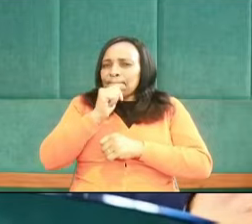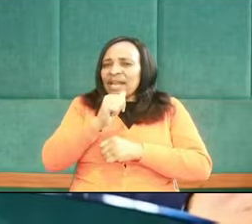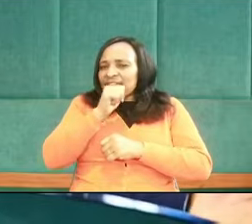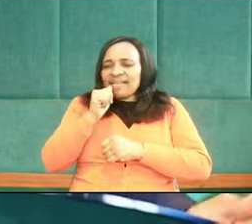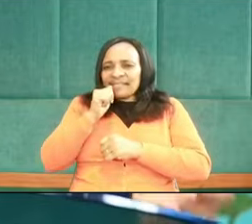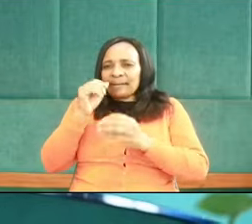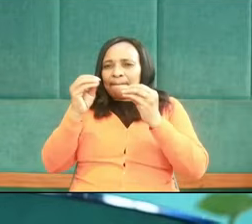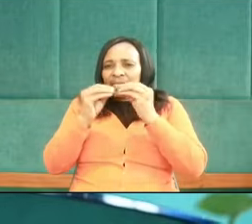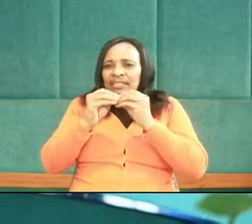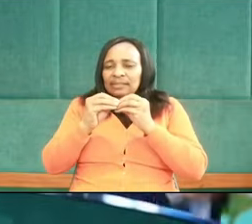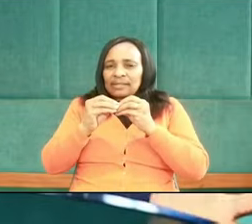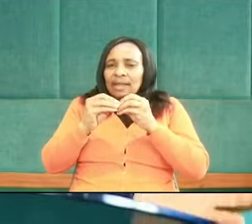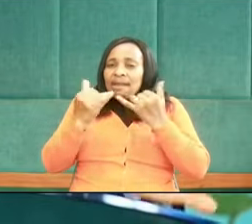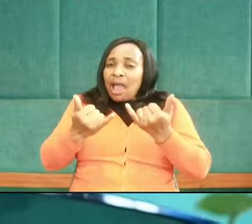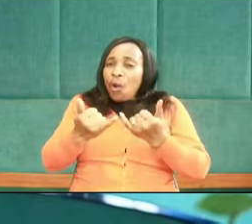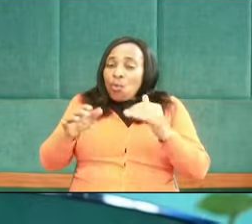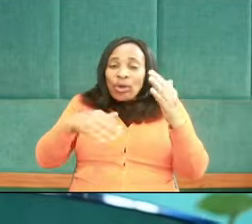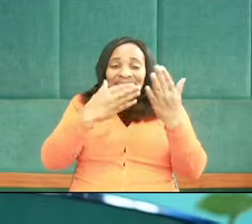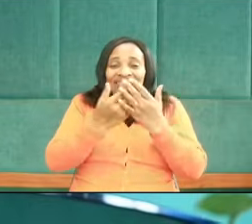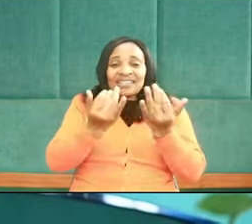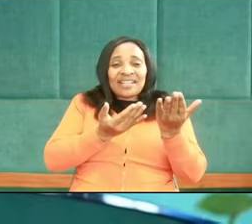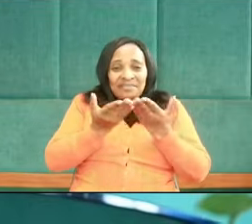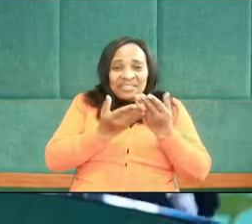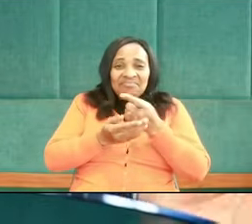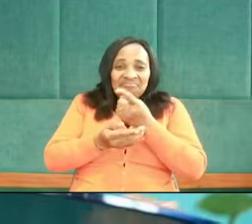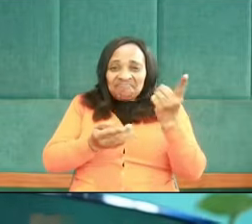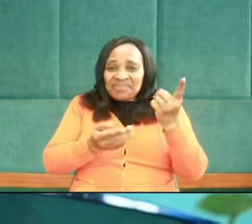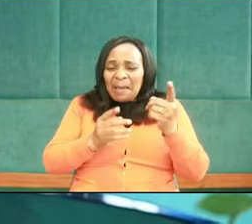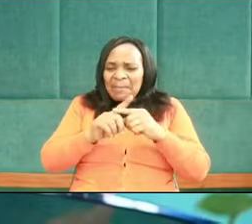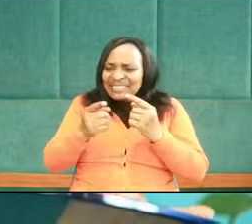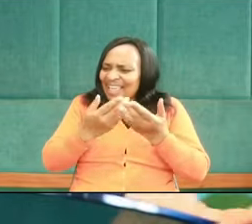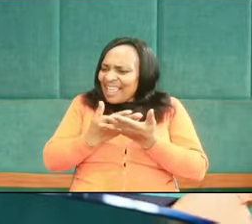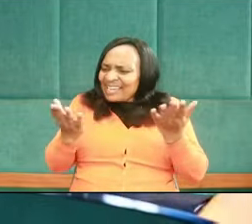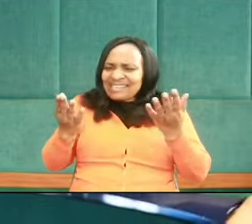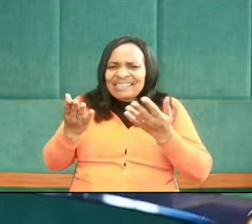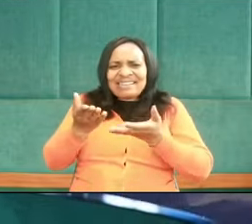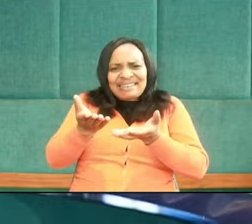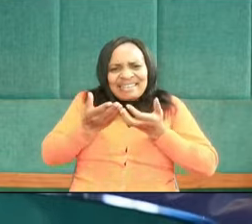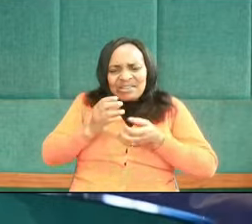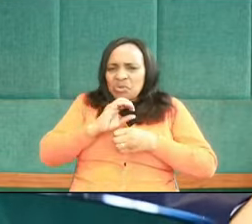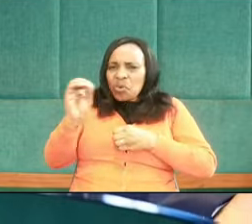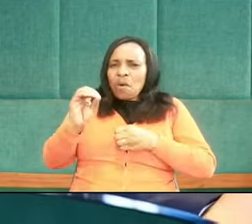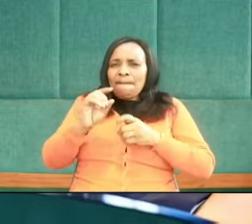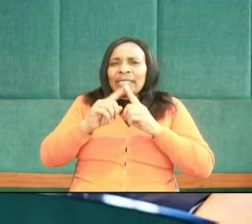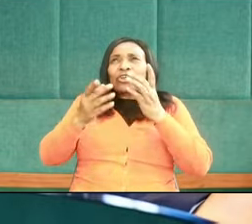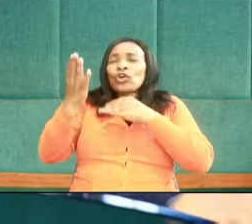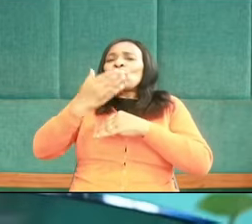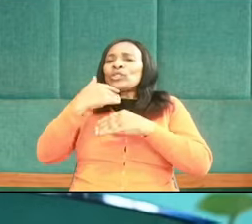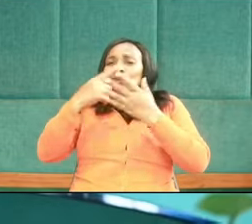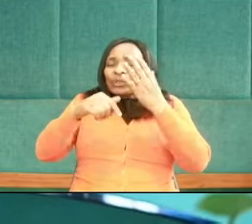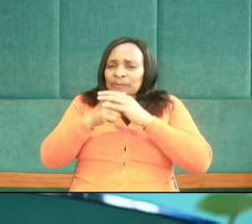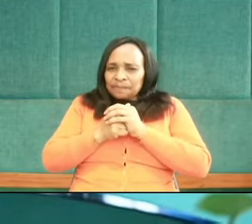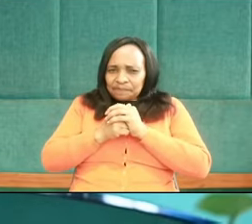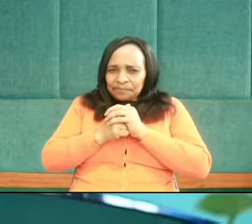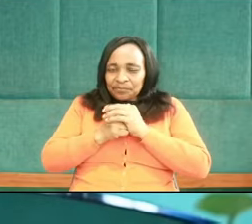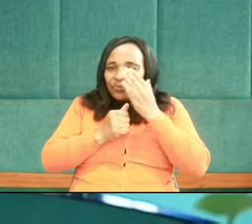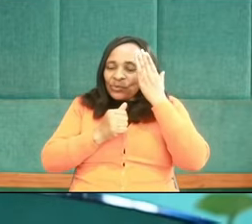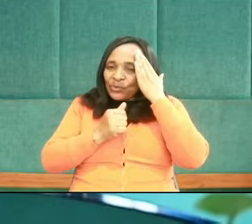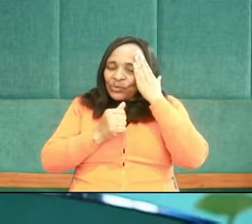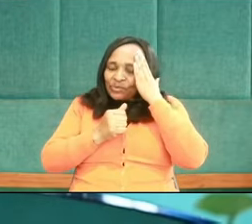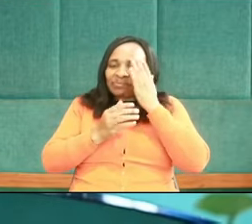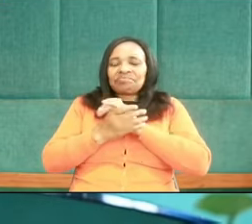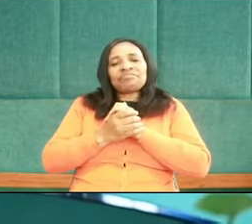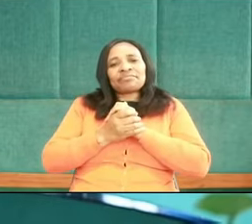services, you are attending services, I don't need any of those things. But what does God want? You don't want our